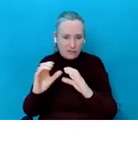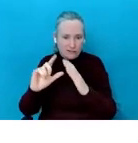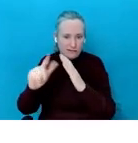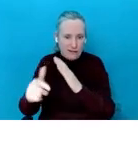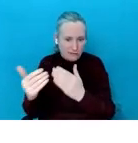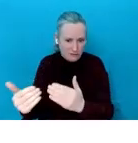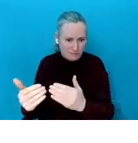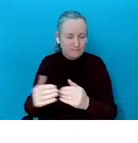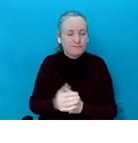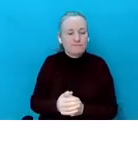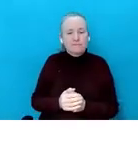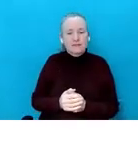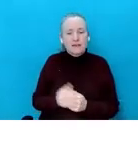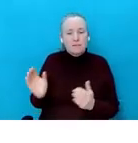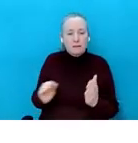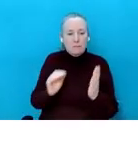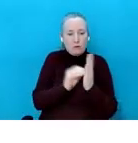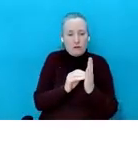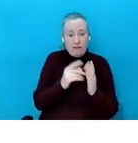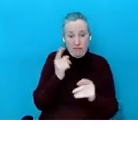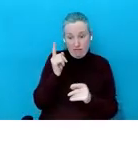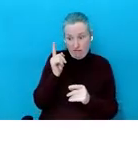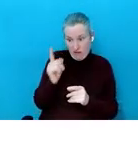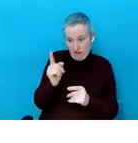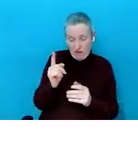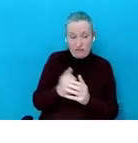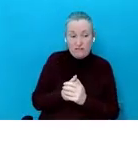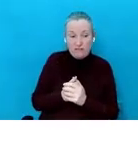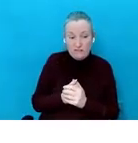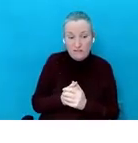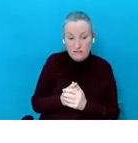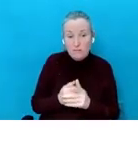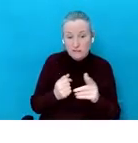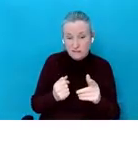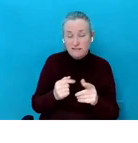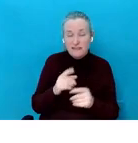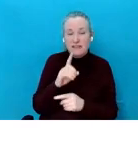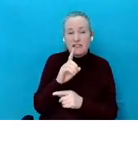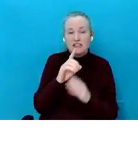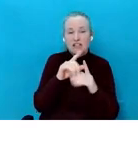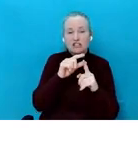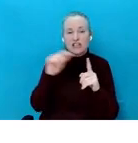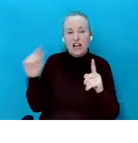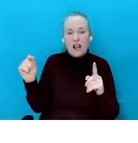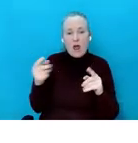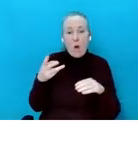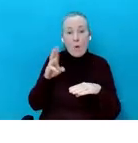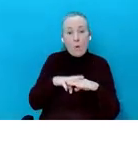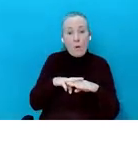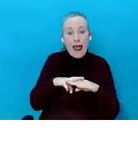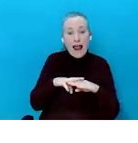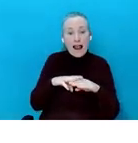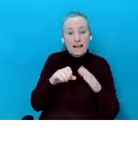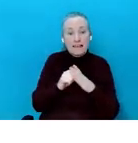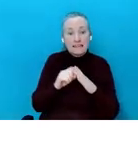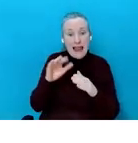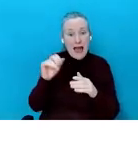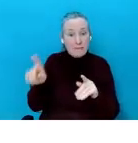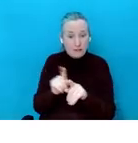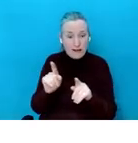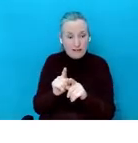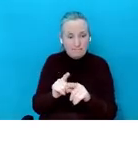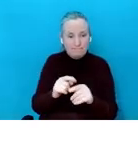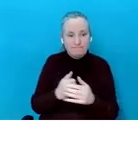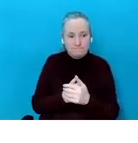put in here that was in the digital wellness lab as well, a young person's digital wellness is influenced by many factors